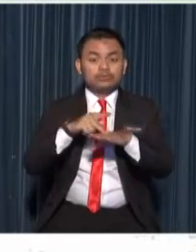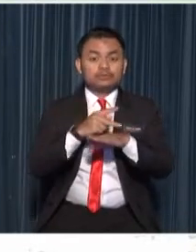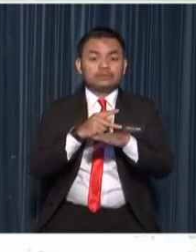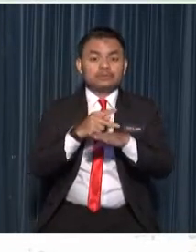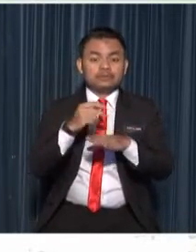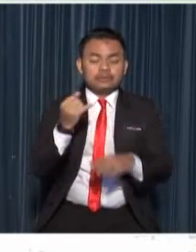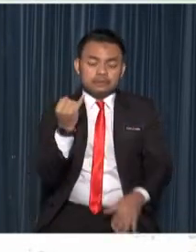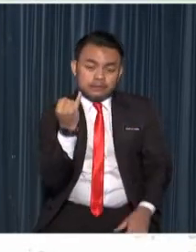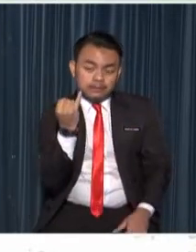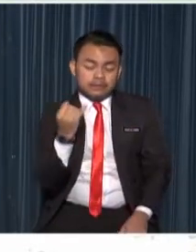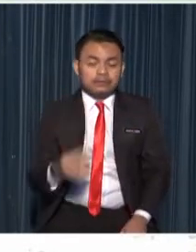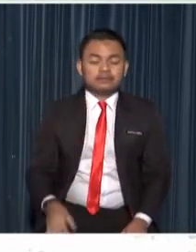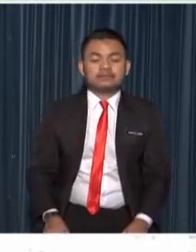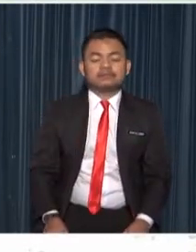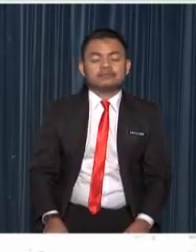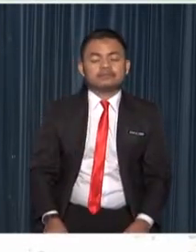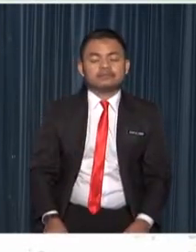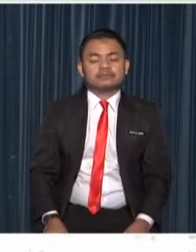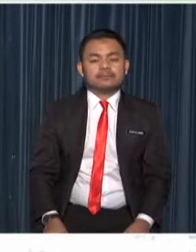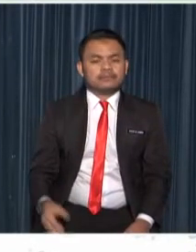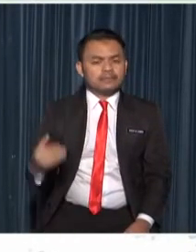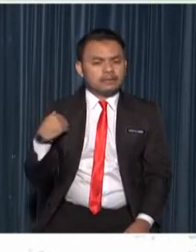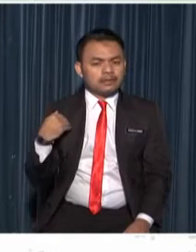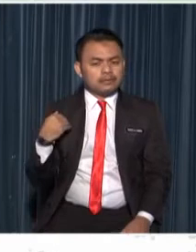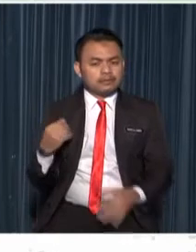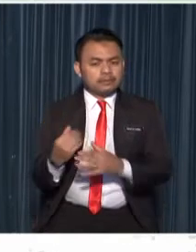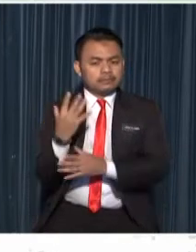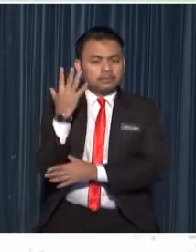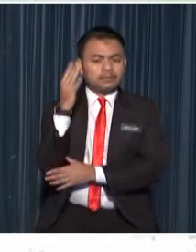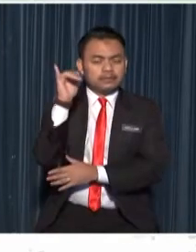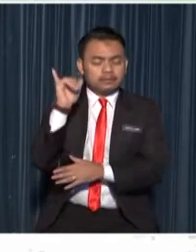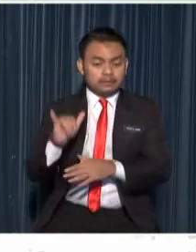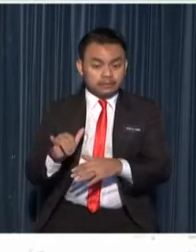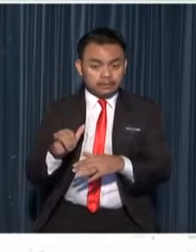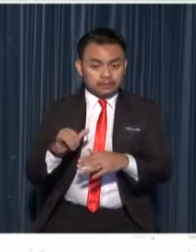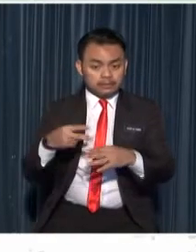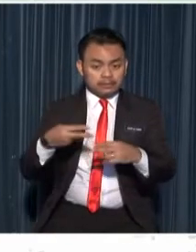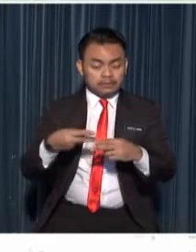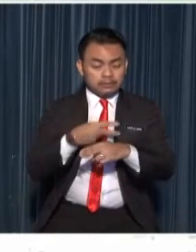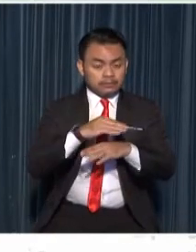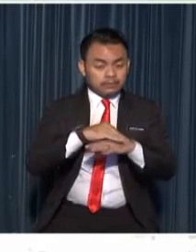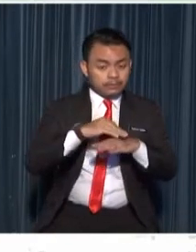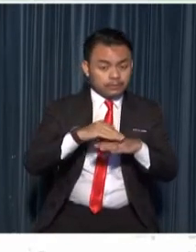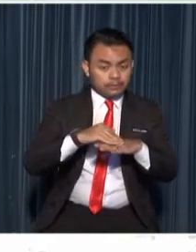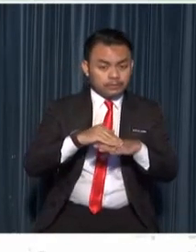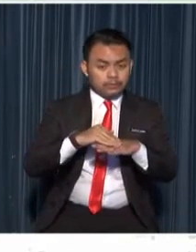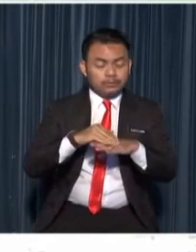some plants that are reproduced using the macotage method